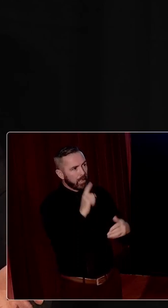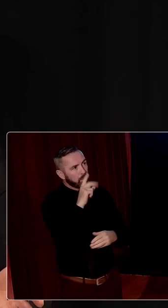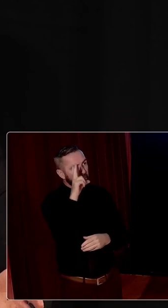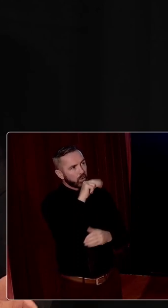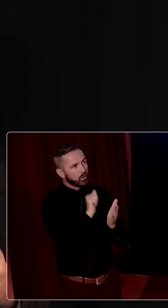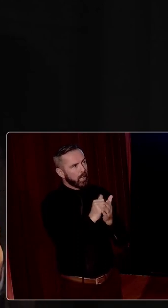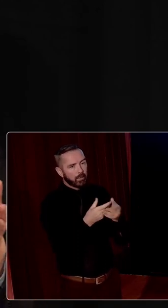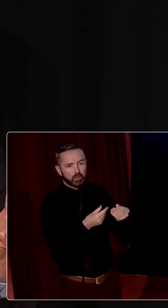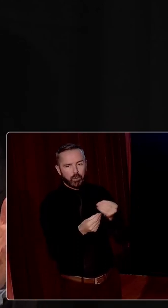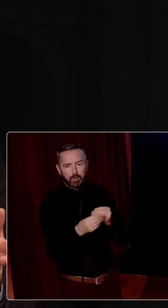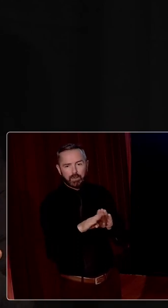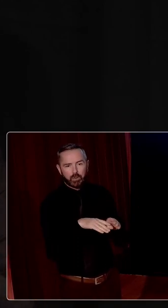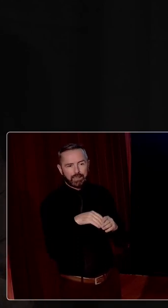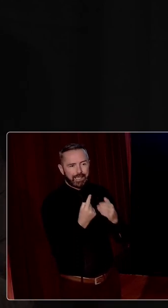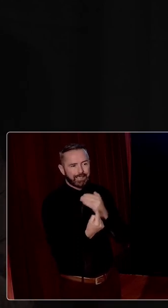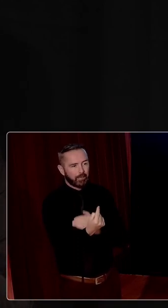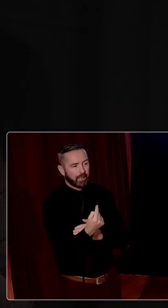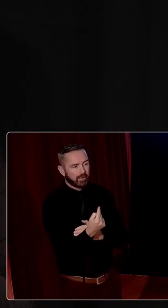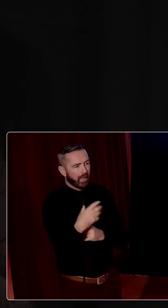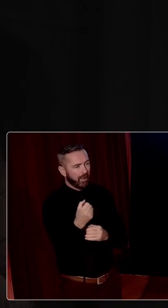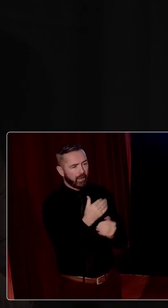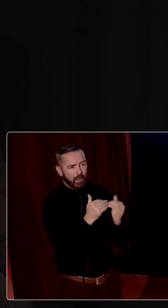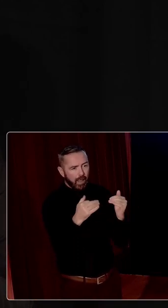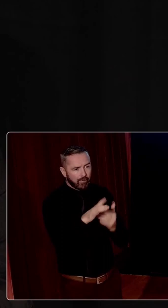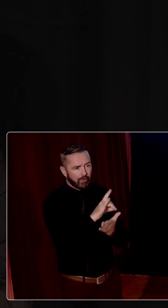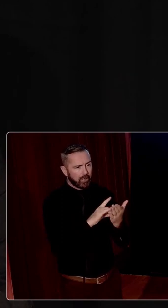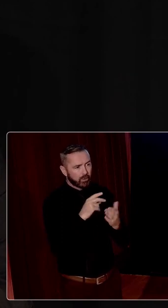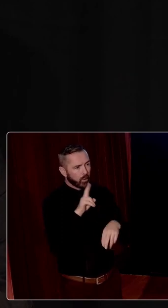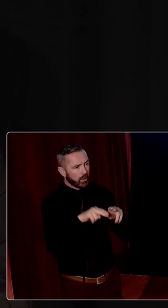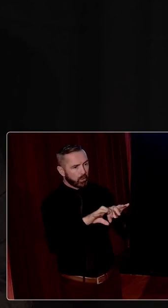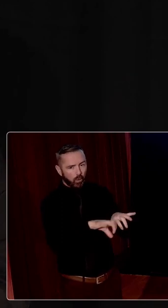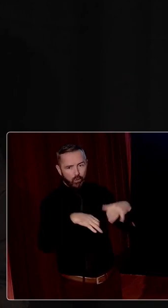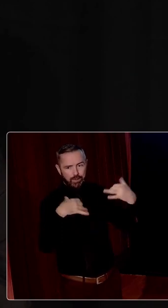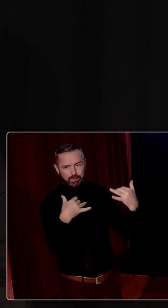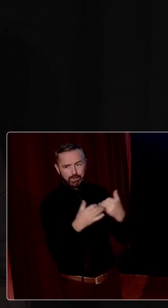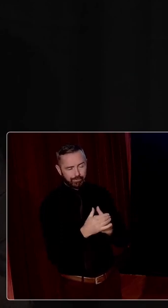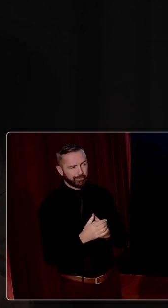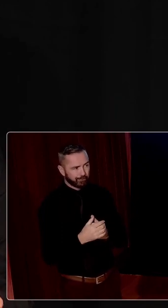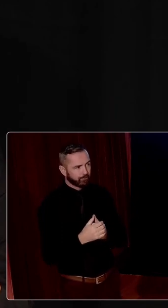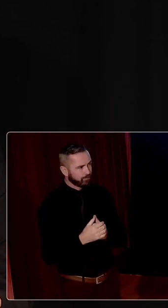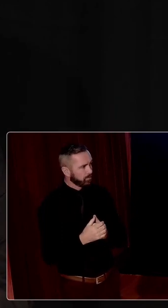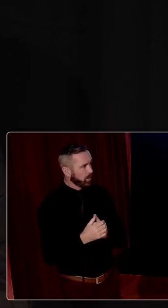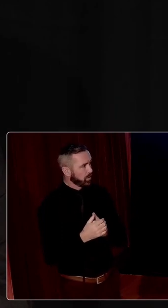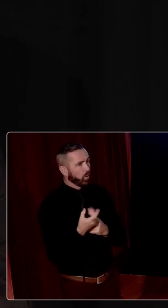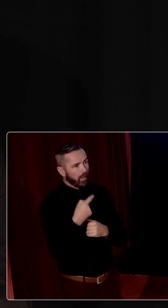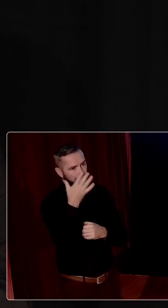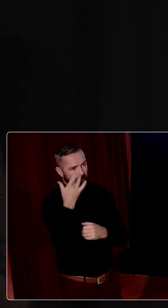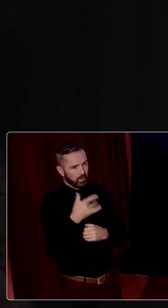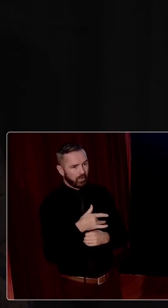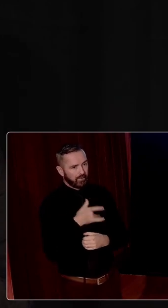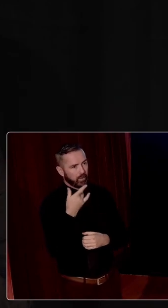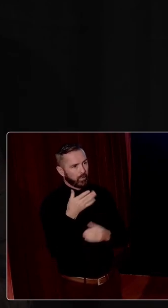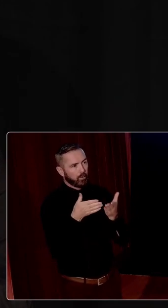supplements with the Independent. They brought this level of history to a new audience. And I think that's, we have broadened that